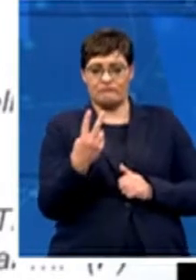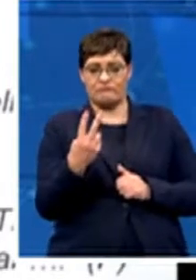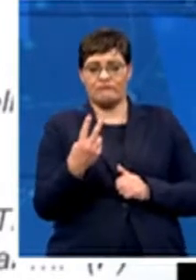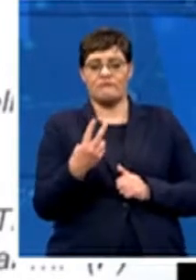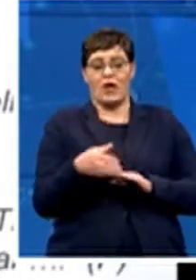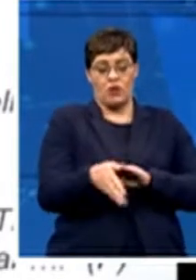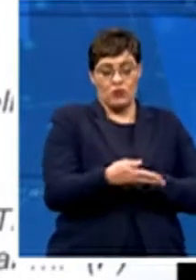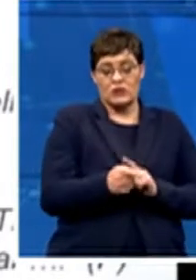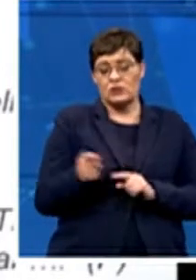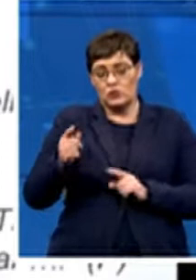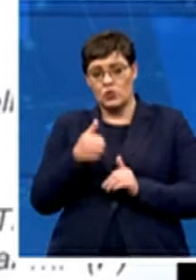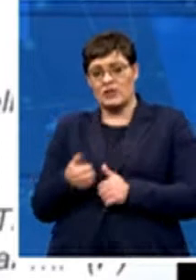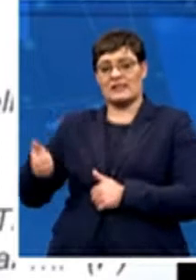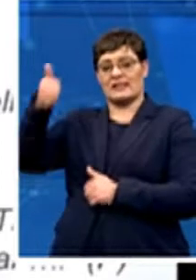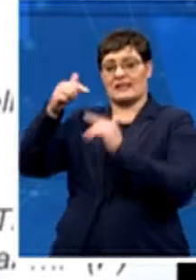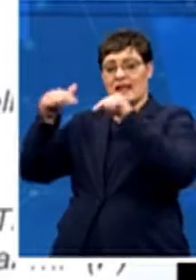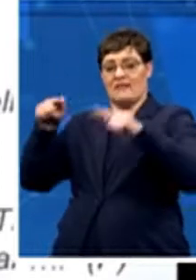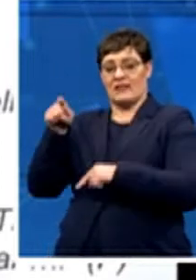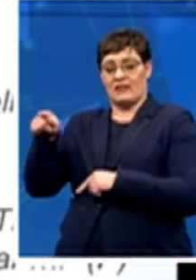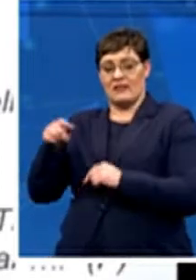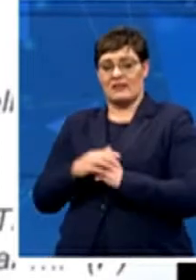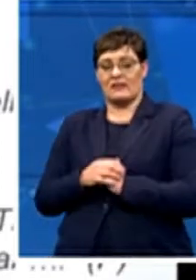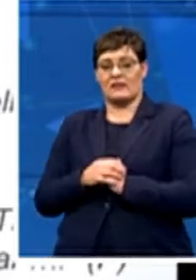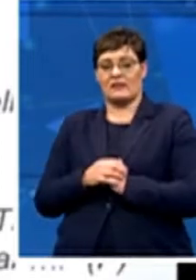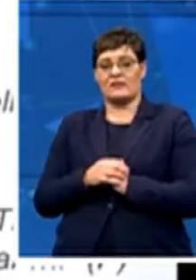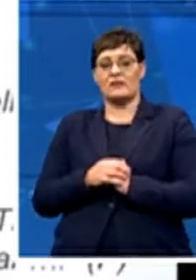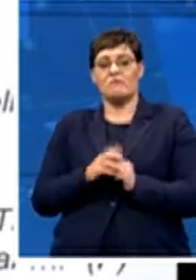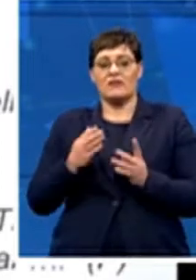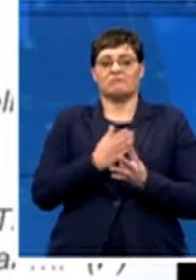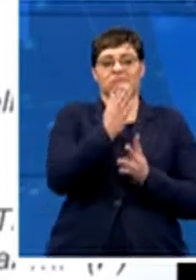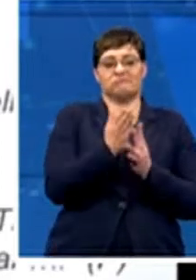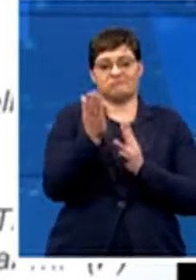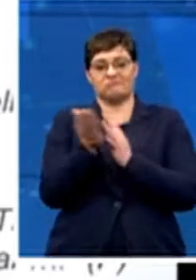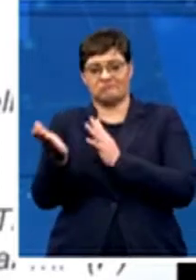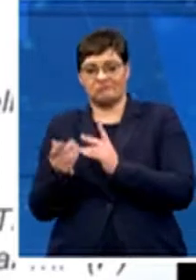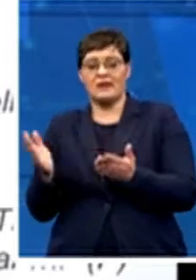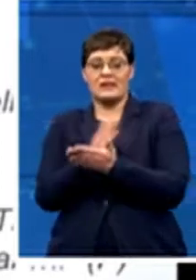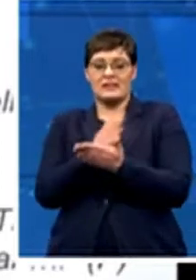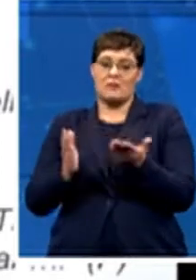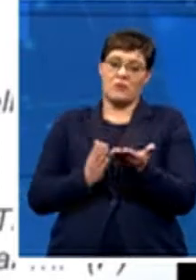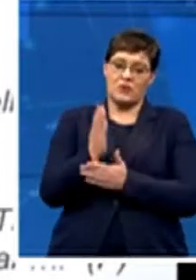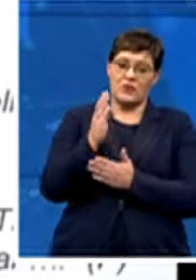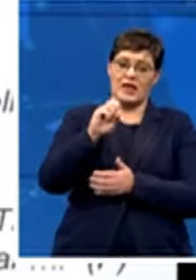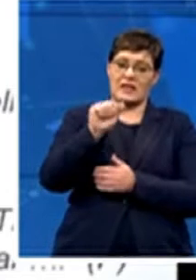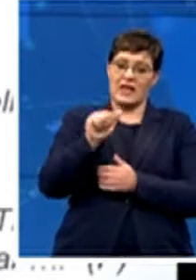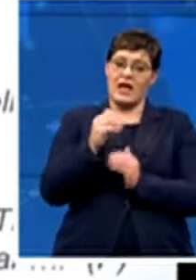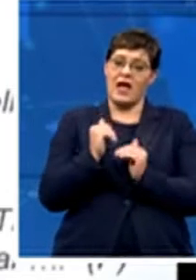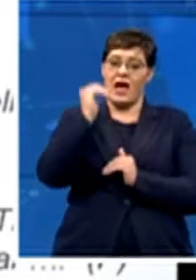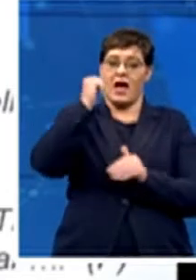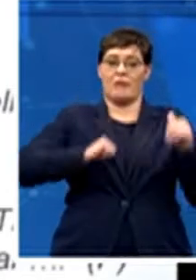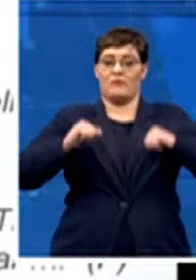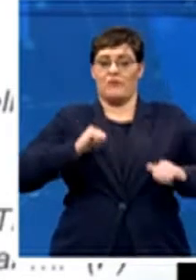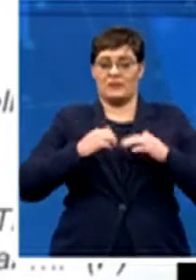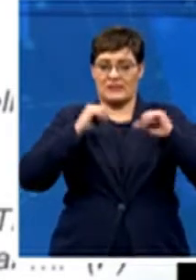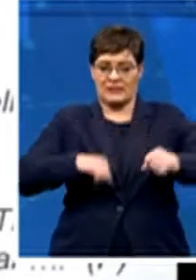about it, again, was during different routes. Some went into cricket South Africa's high performance systems. Some went through to